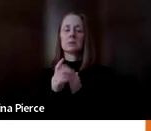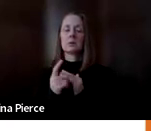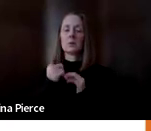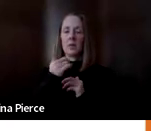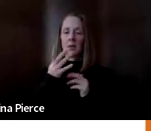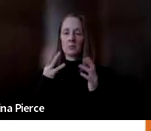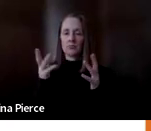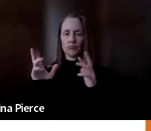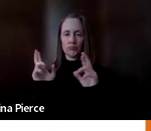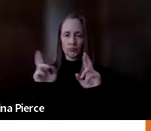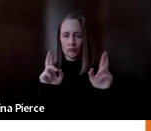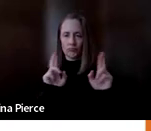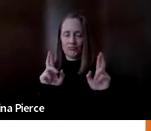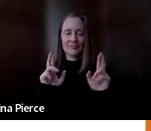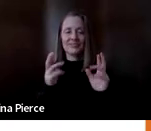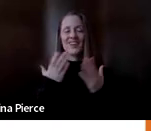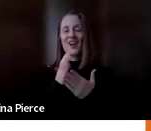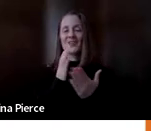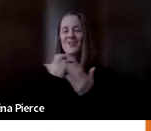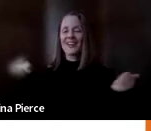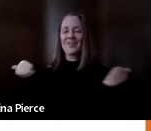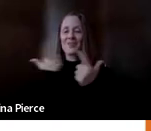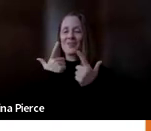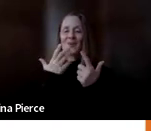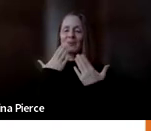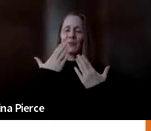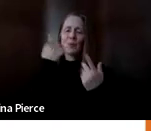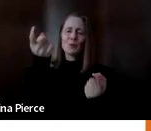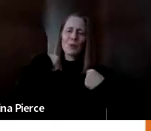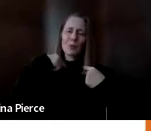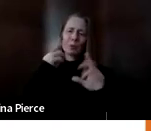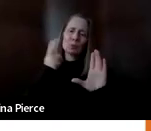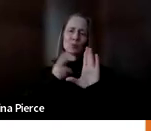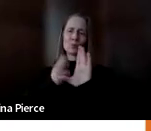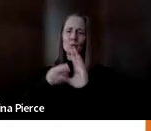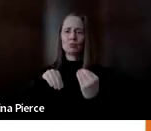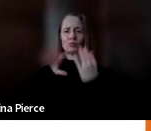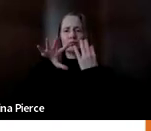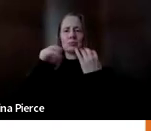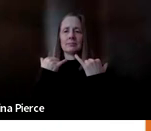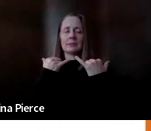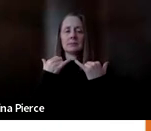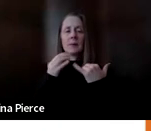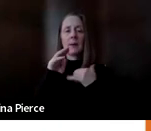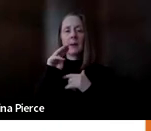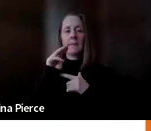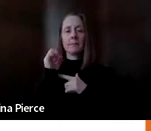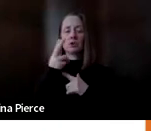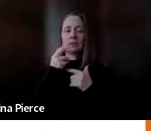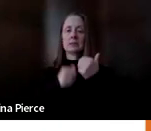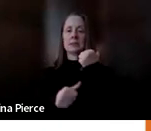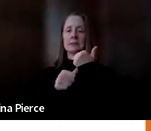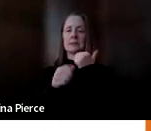all right everyone thank you so much for coming today um today is michigan assistive technology